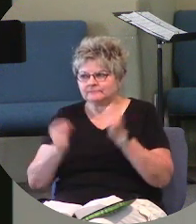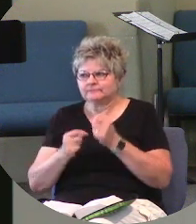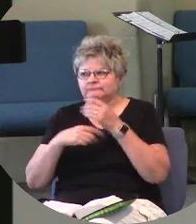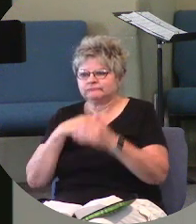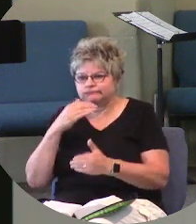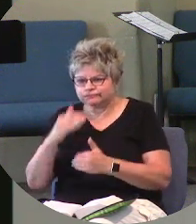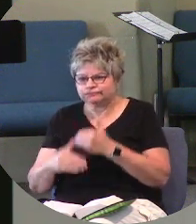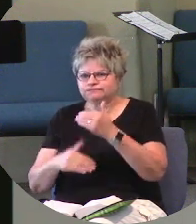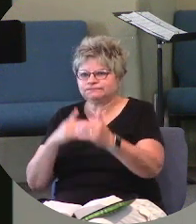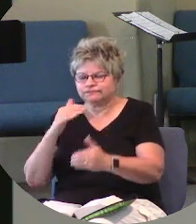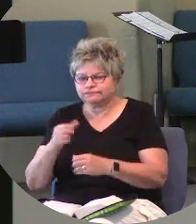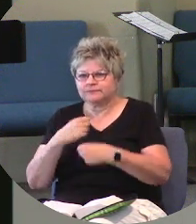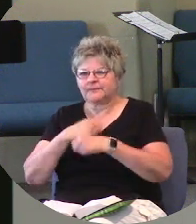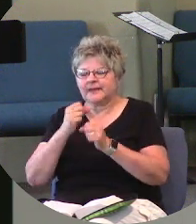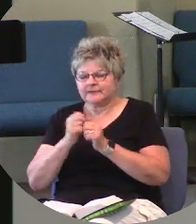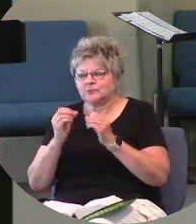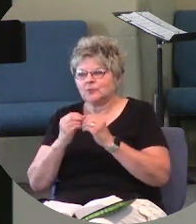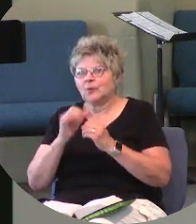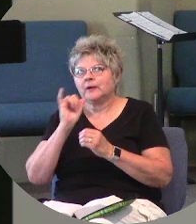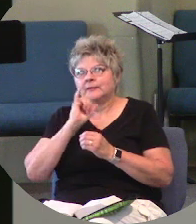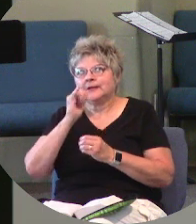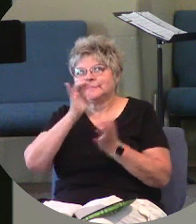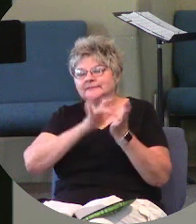of making us more like Jesus.